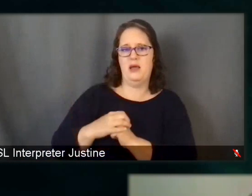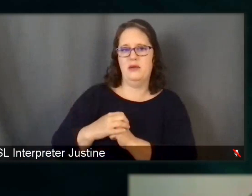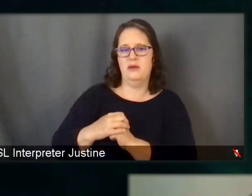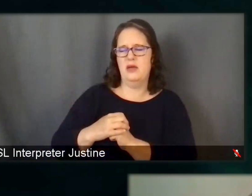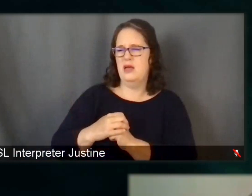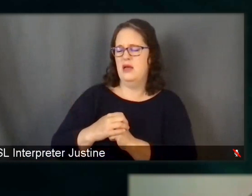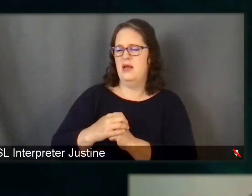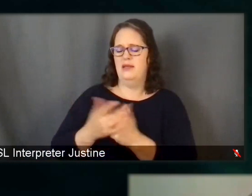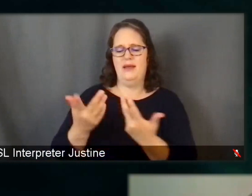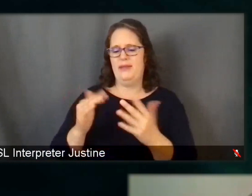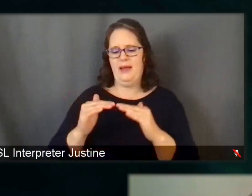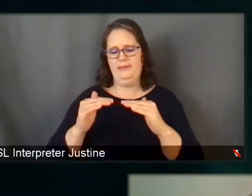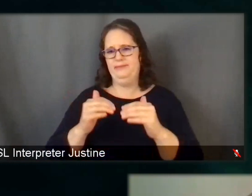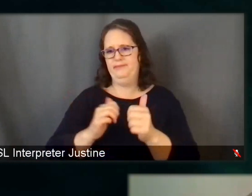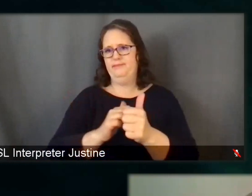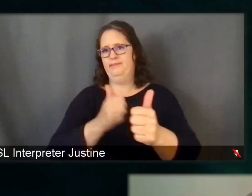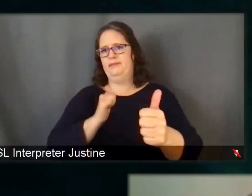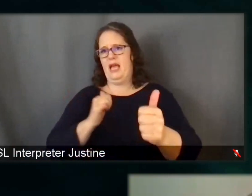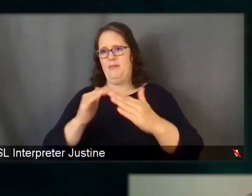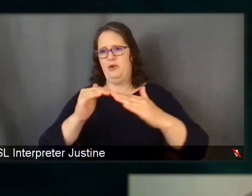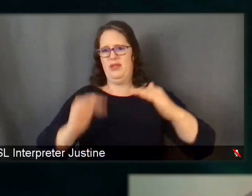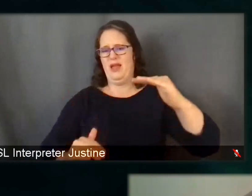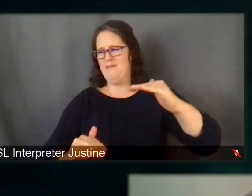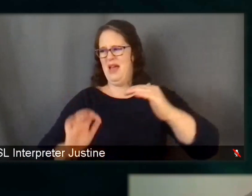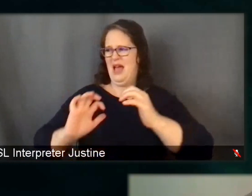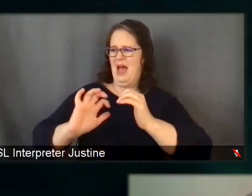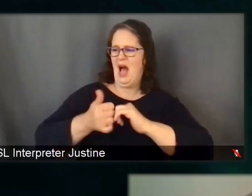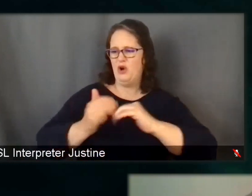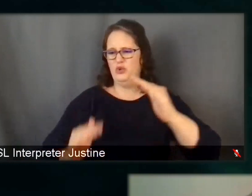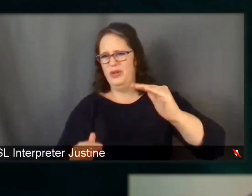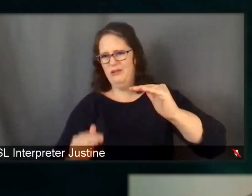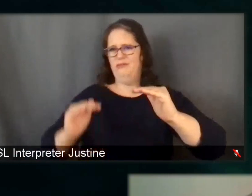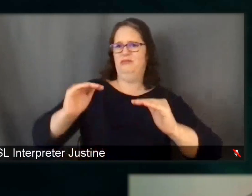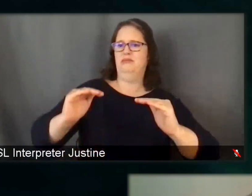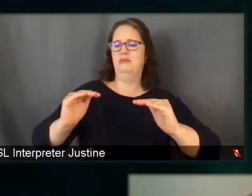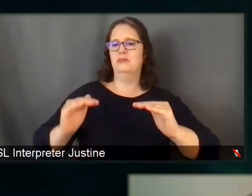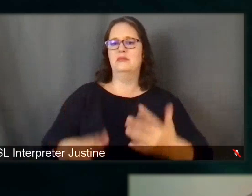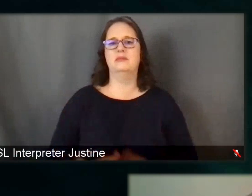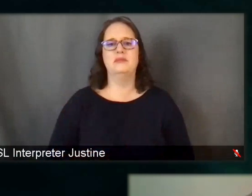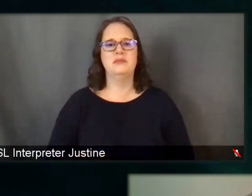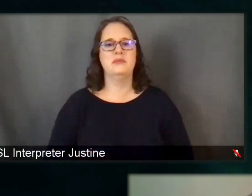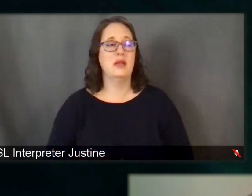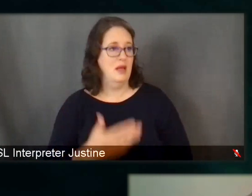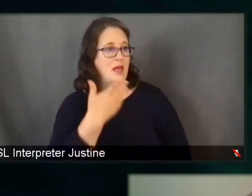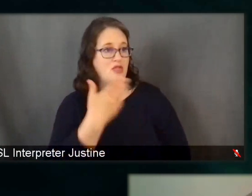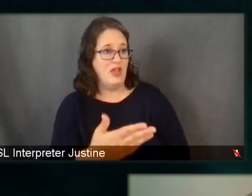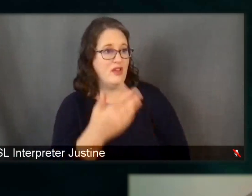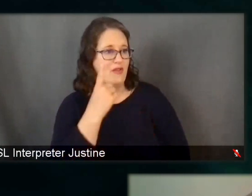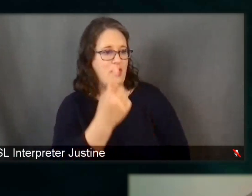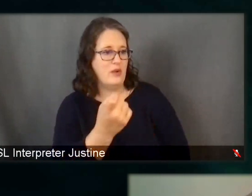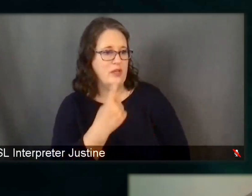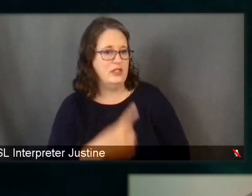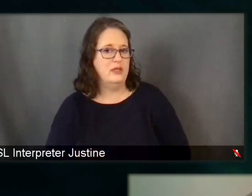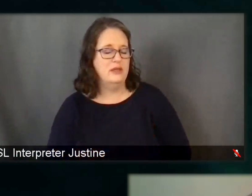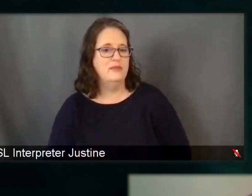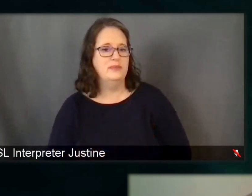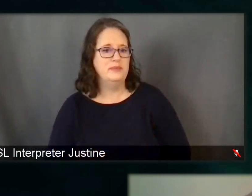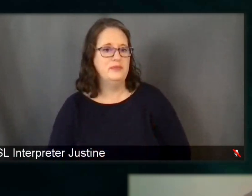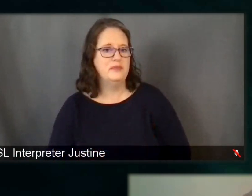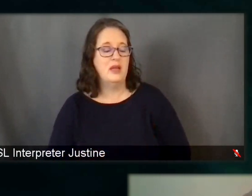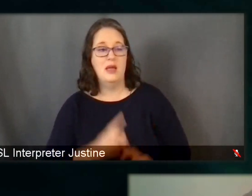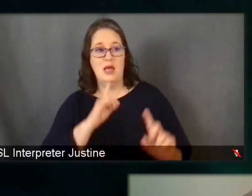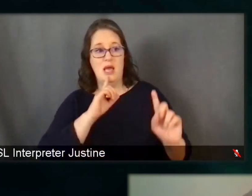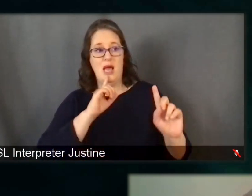that gap? Thank you for that. Um, I think that the question is, is, or the answer rather is